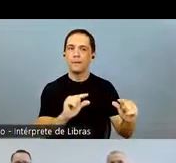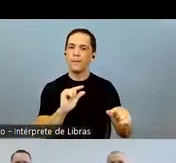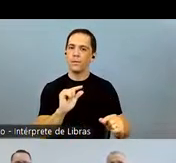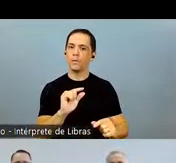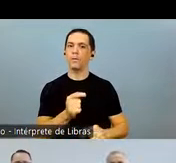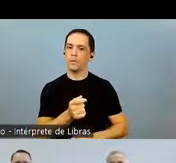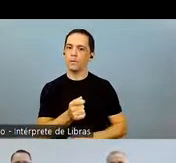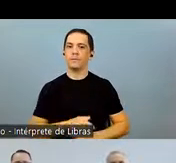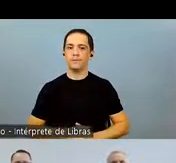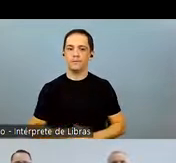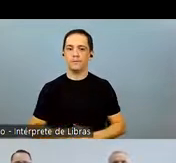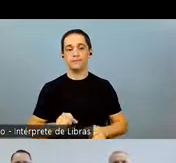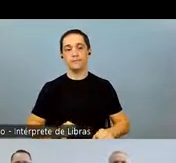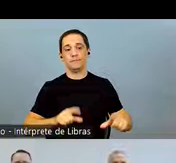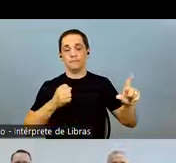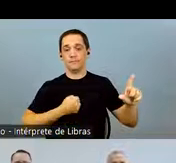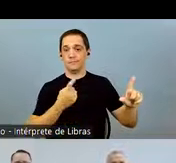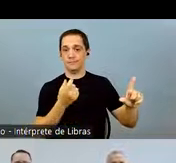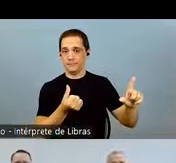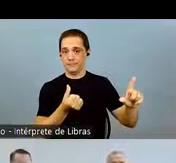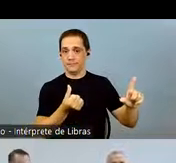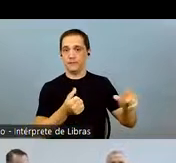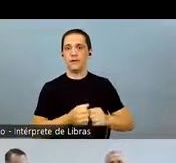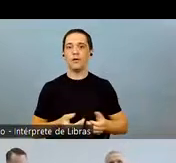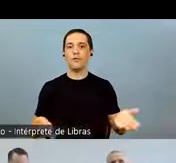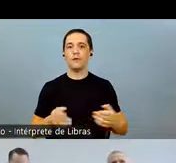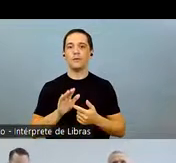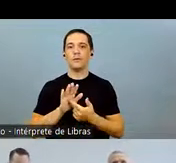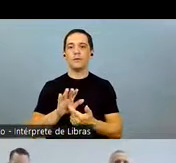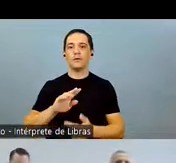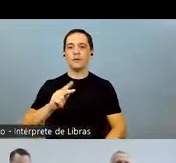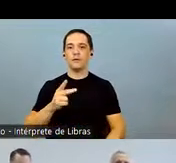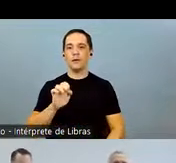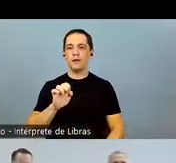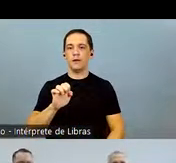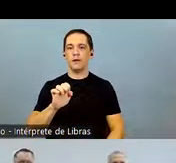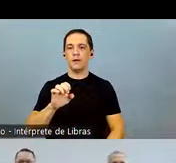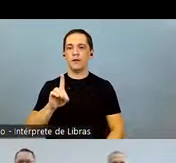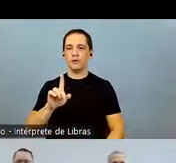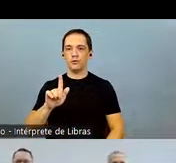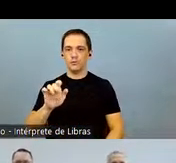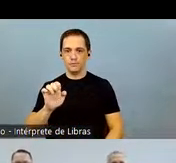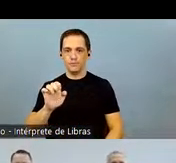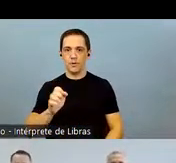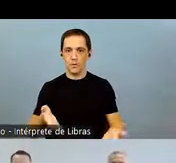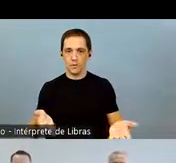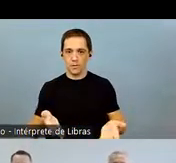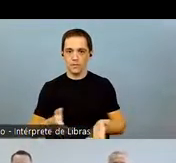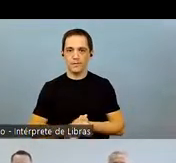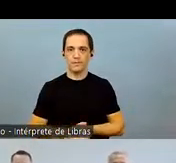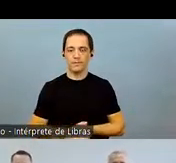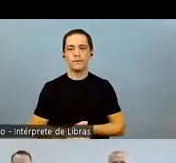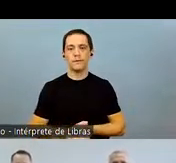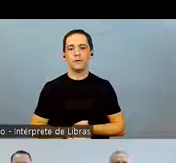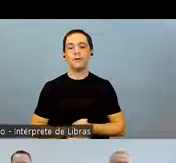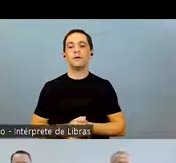are reducing our projections. On slide 16, we present our updated hedge position. We have